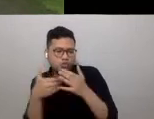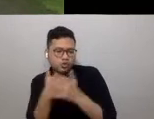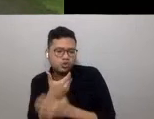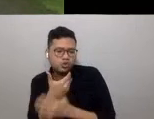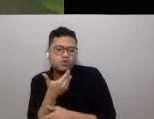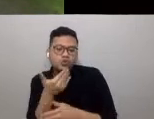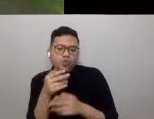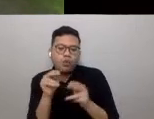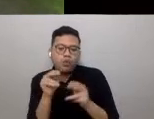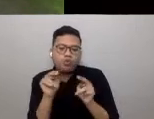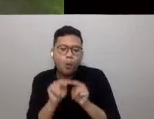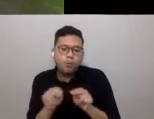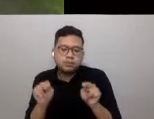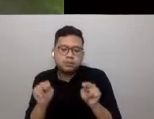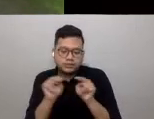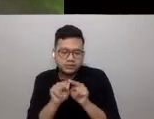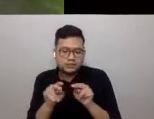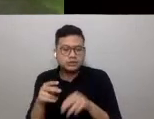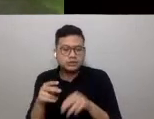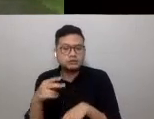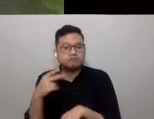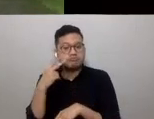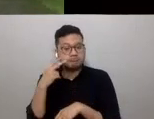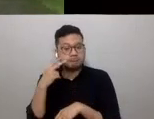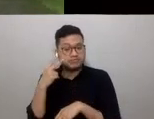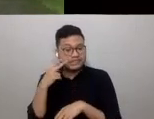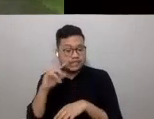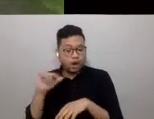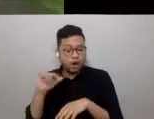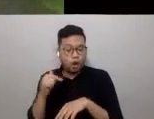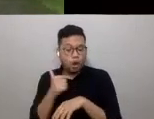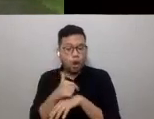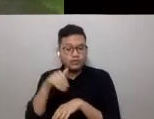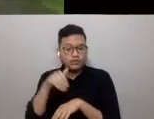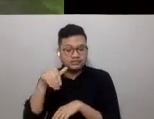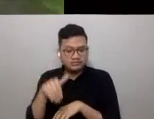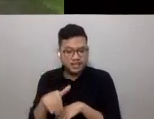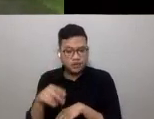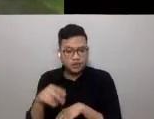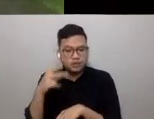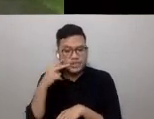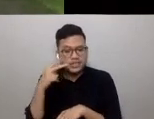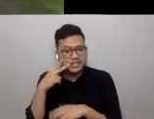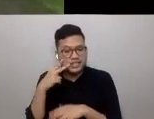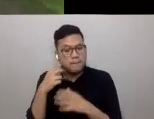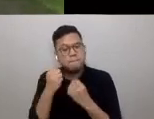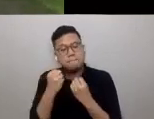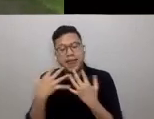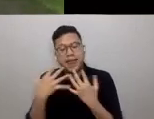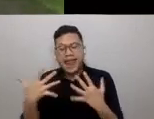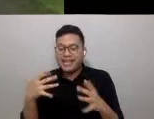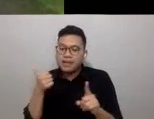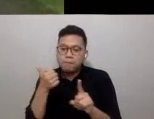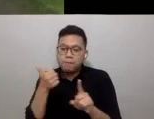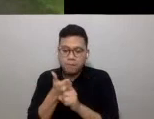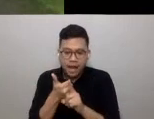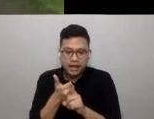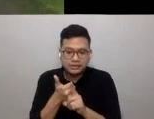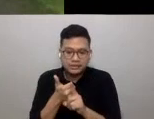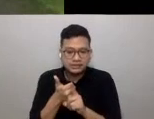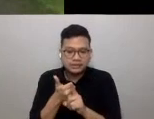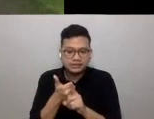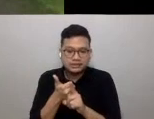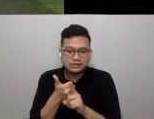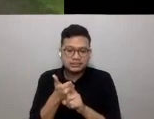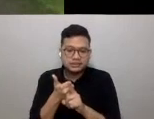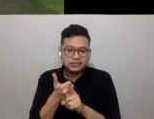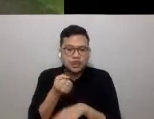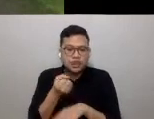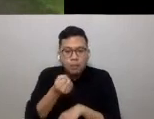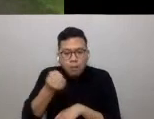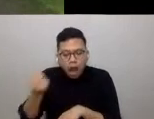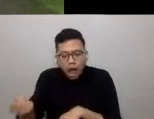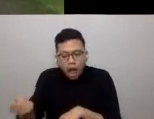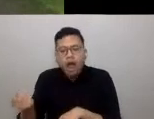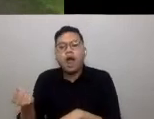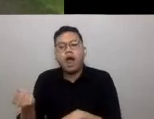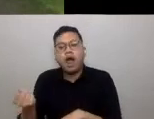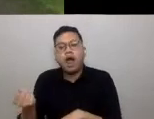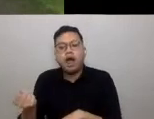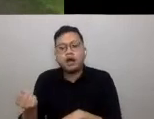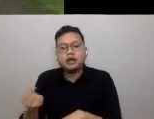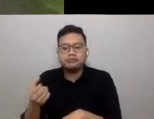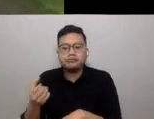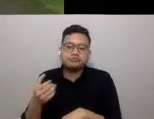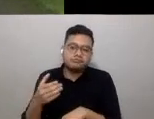the period of lockdown, we have felt the cascading economic effect of the crisis, which impacted supply and production chains